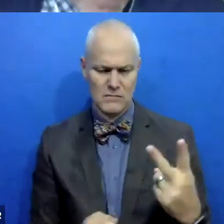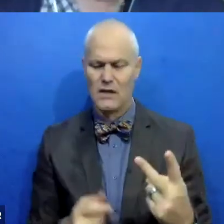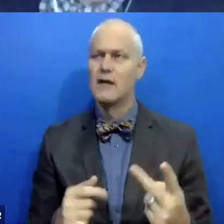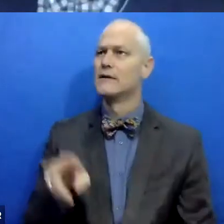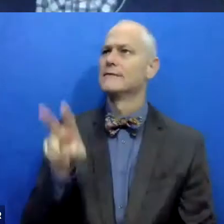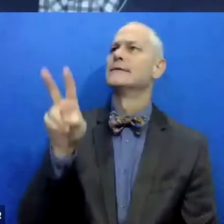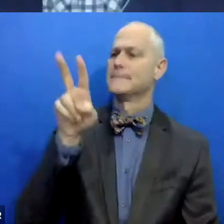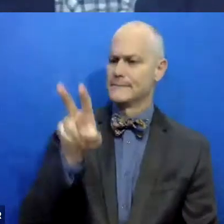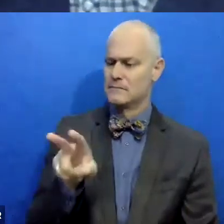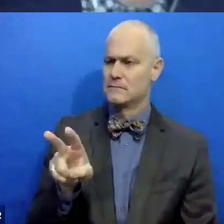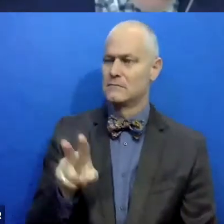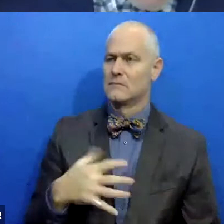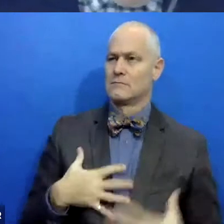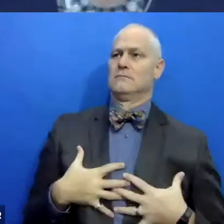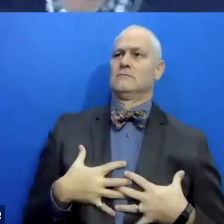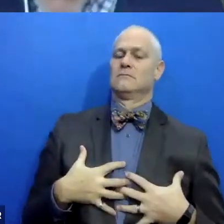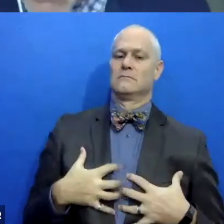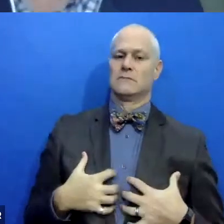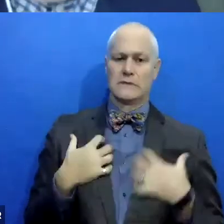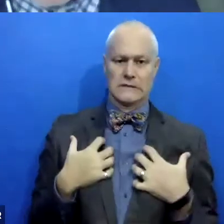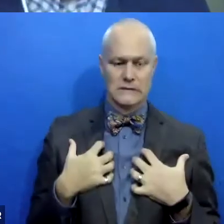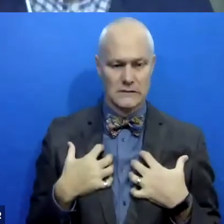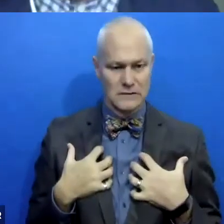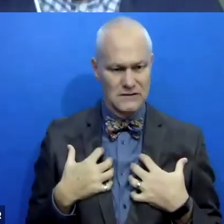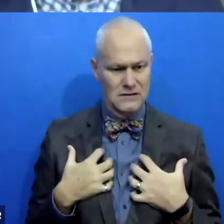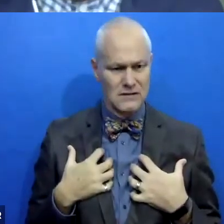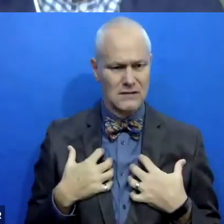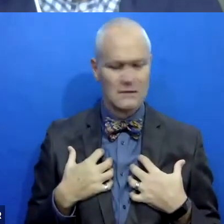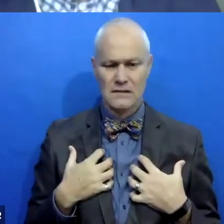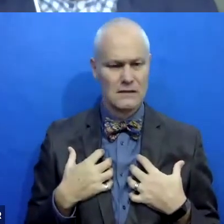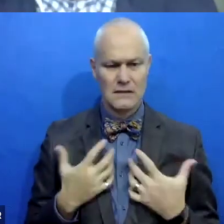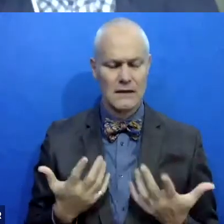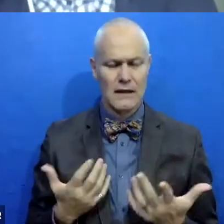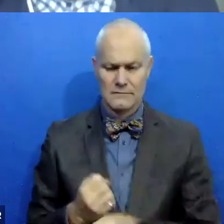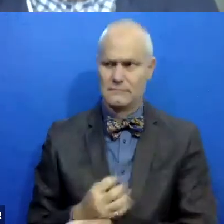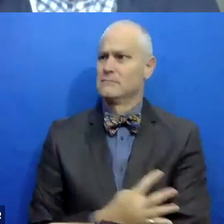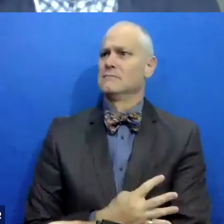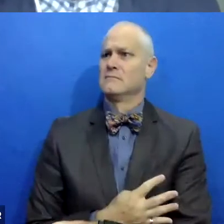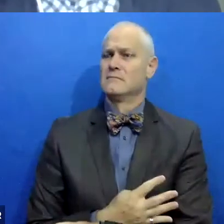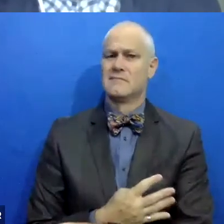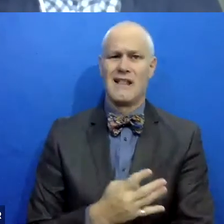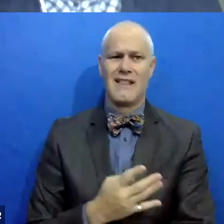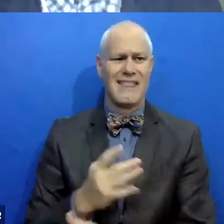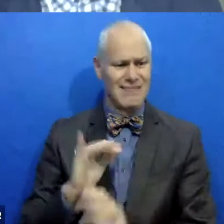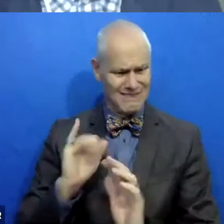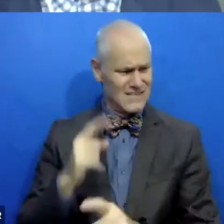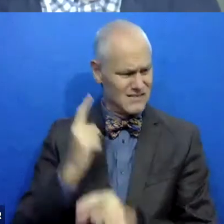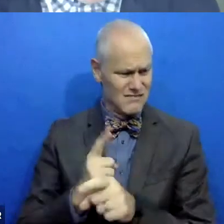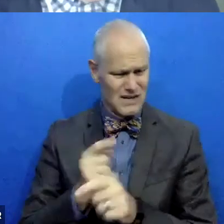visceral reaction to that in terms of it just not being the way to approach that.